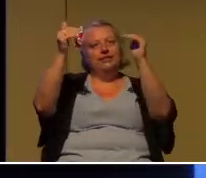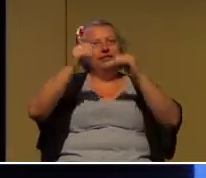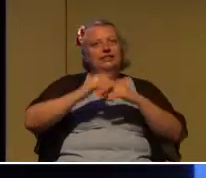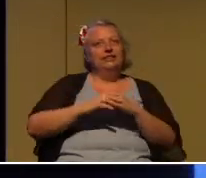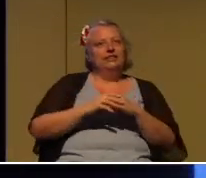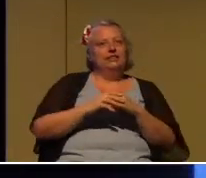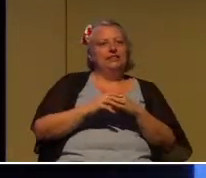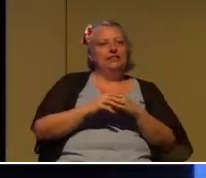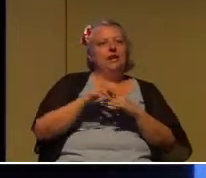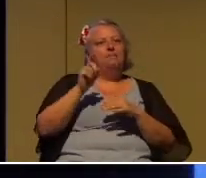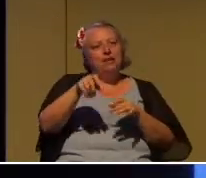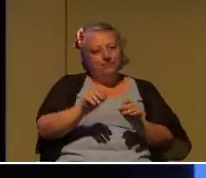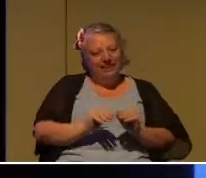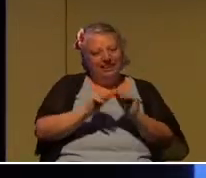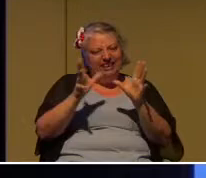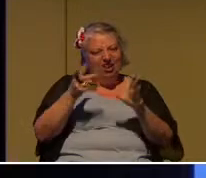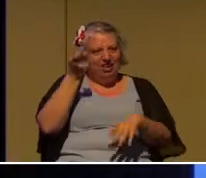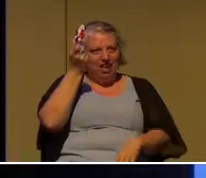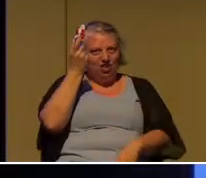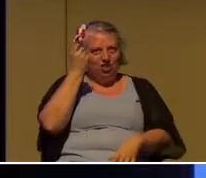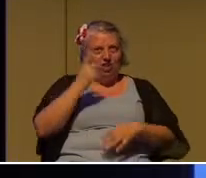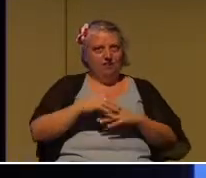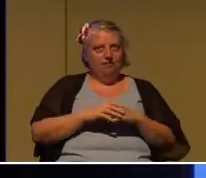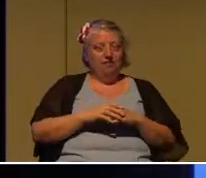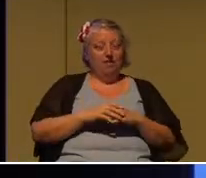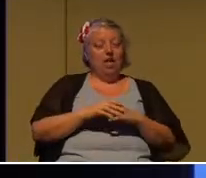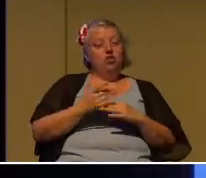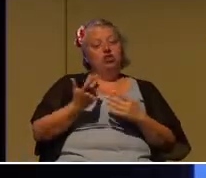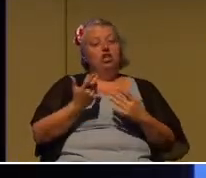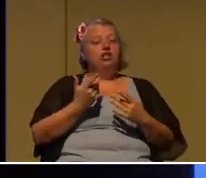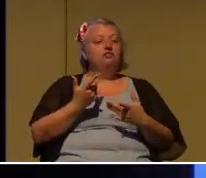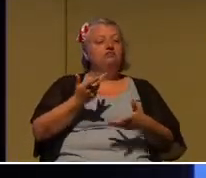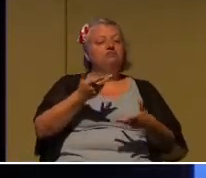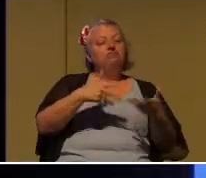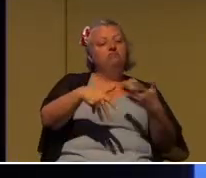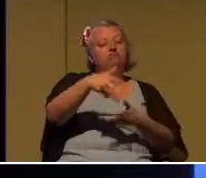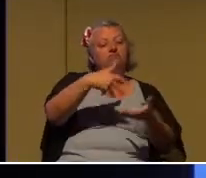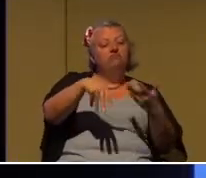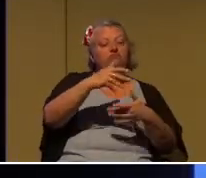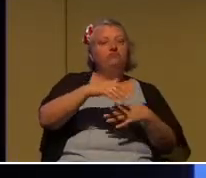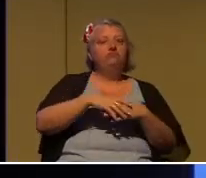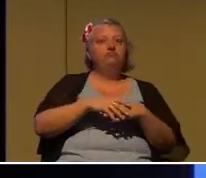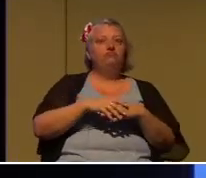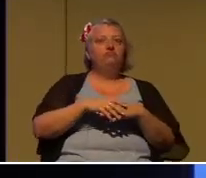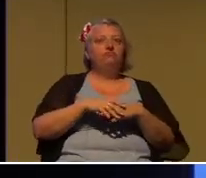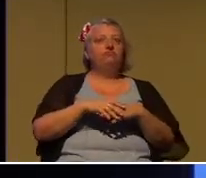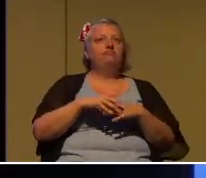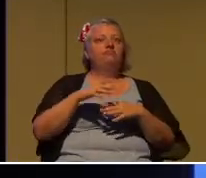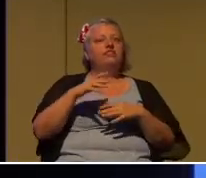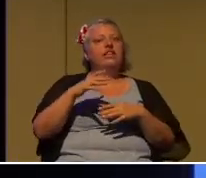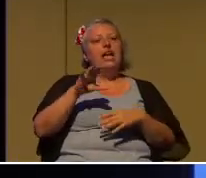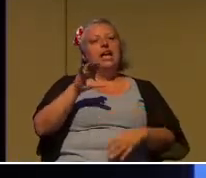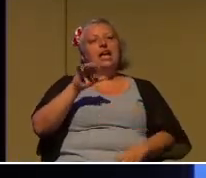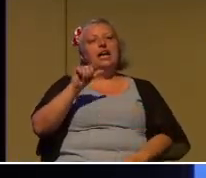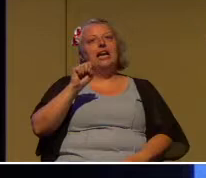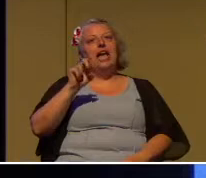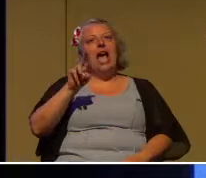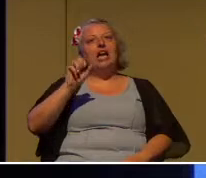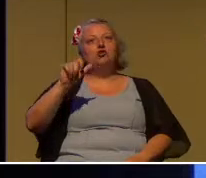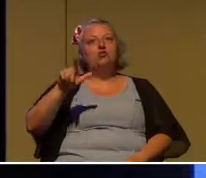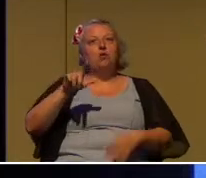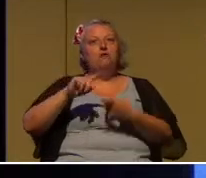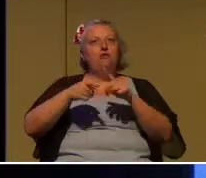clearly understood. The first is acquaintance, casual friends, close friends, and then intimate